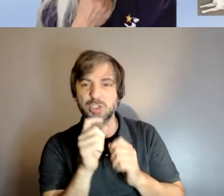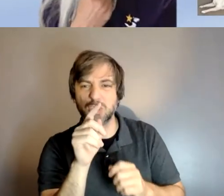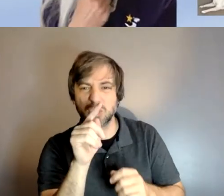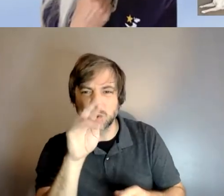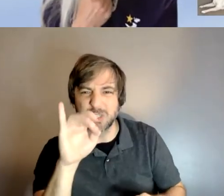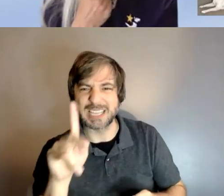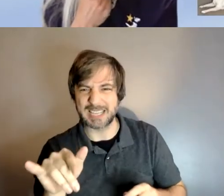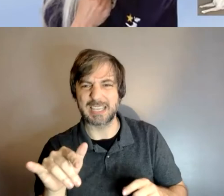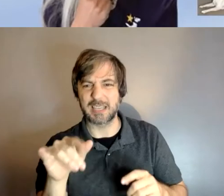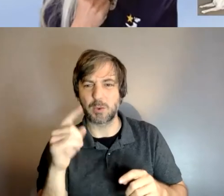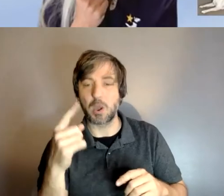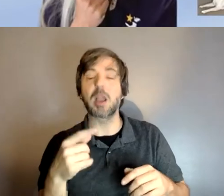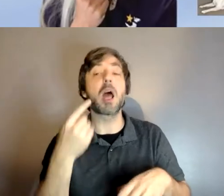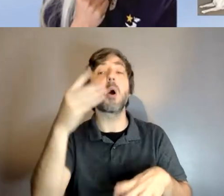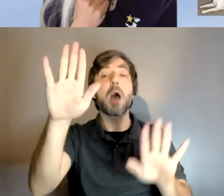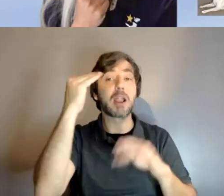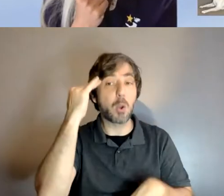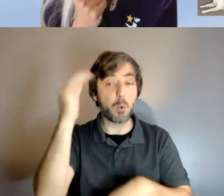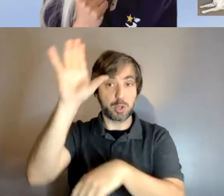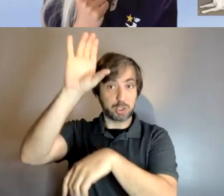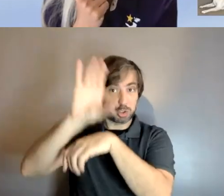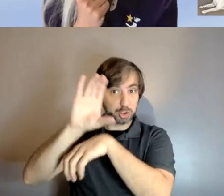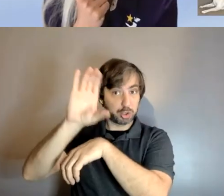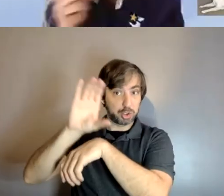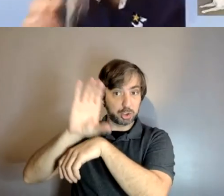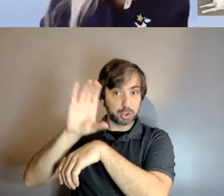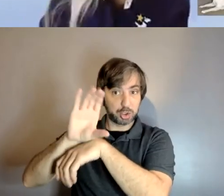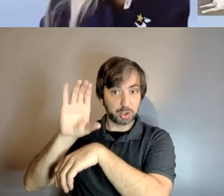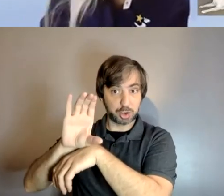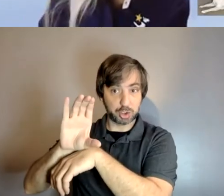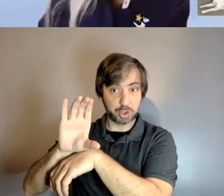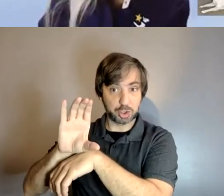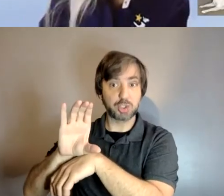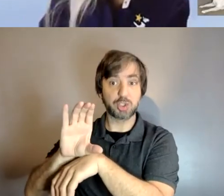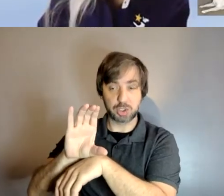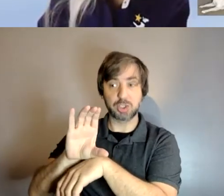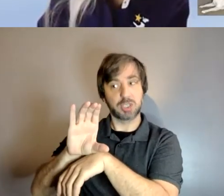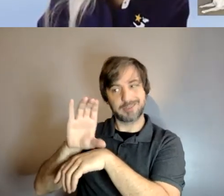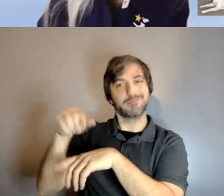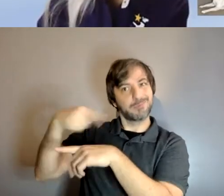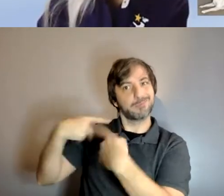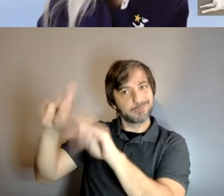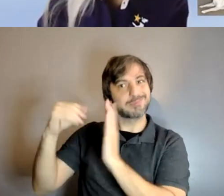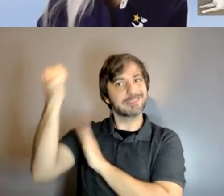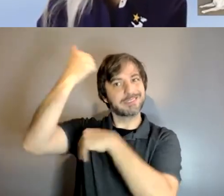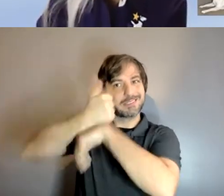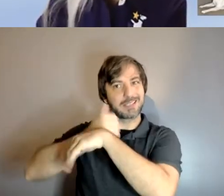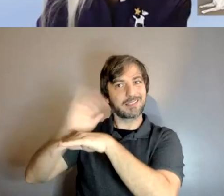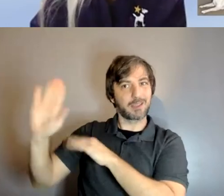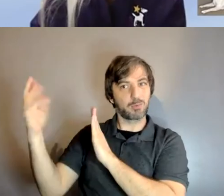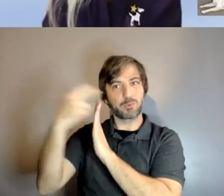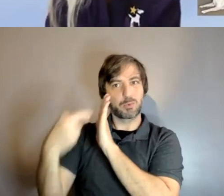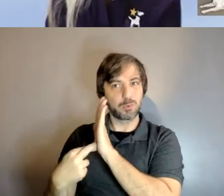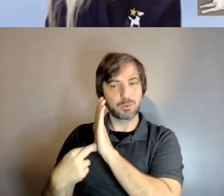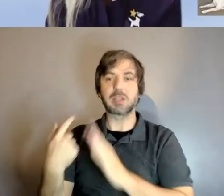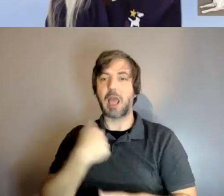allowed to another let's say like a fraternal club are allowed to set their own rules i belong to a